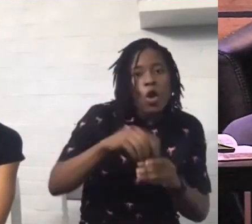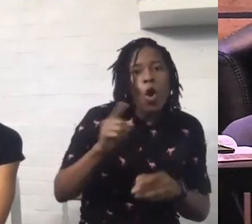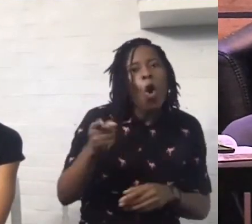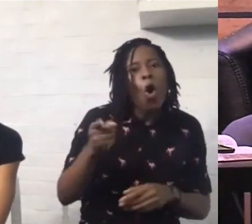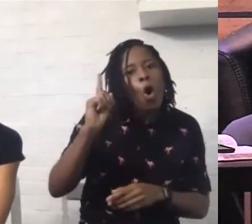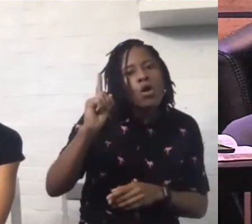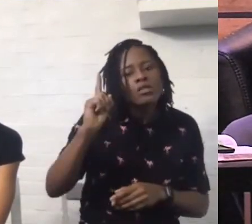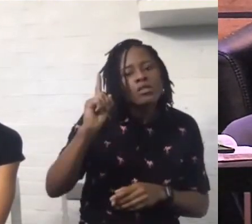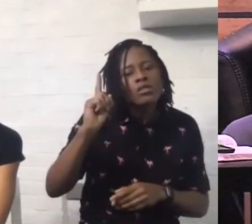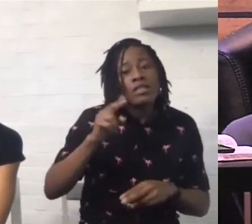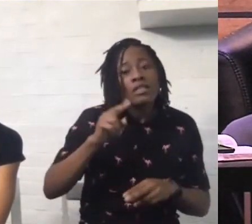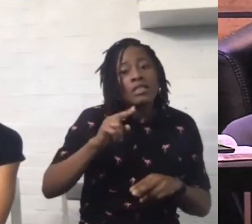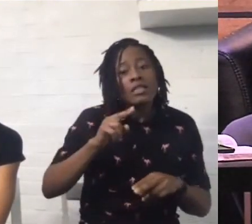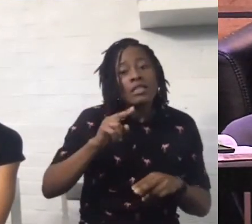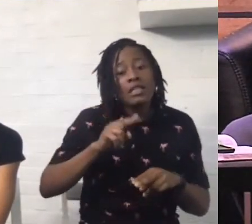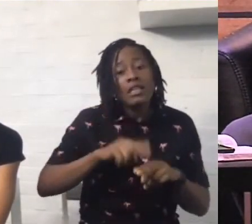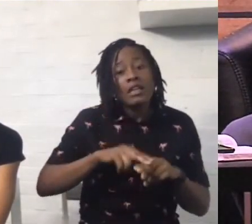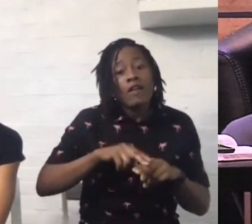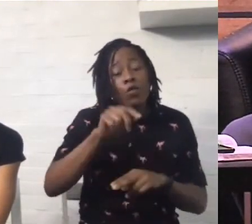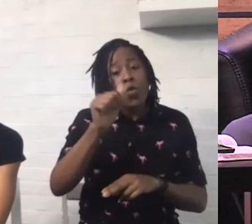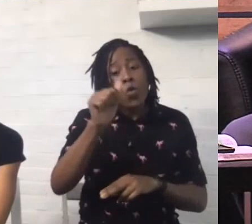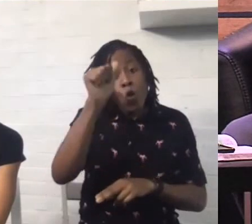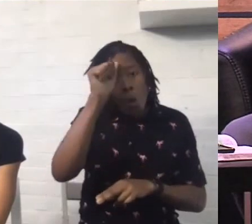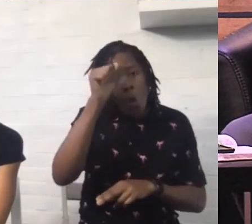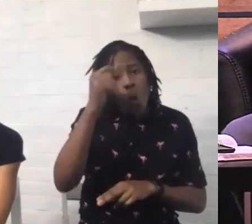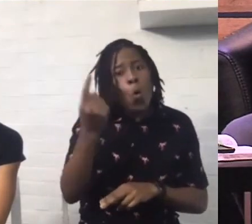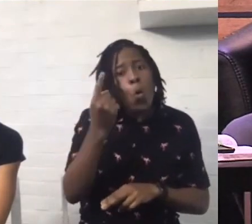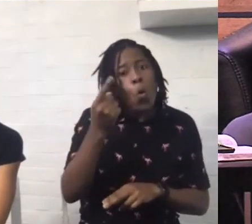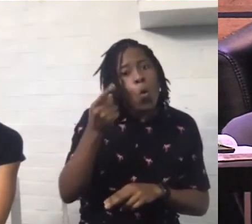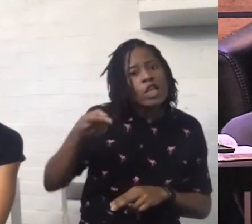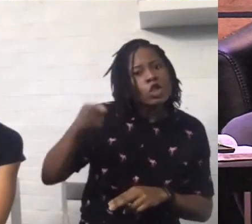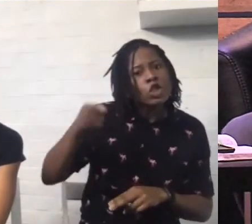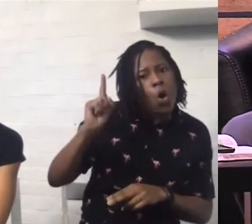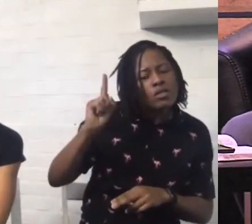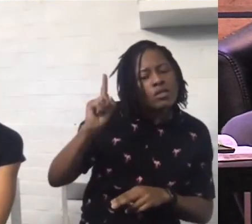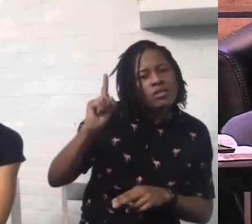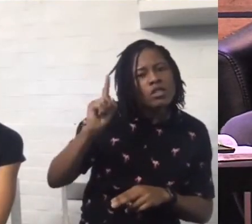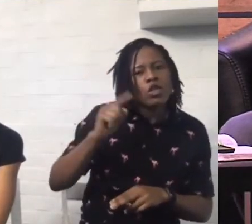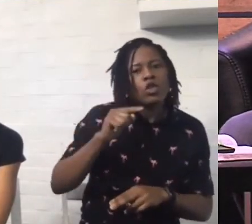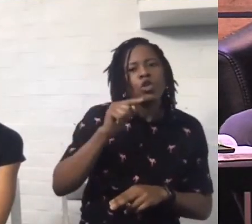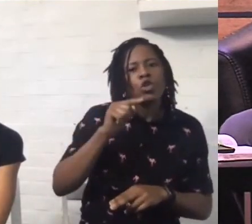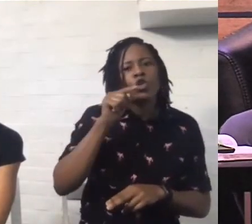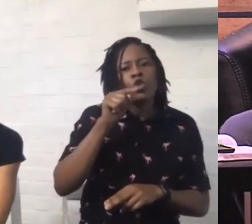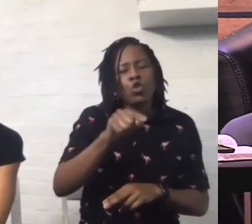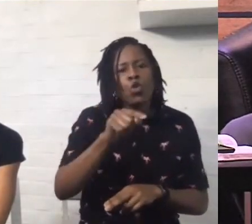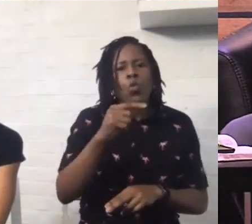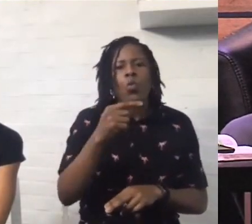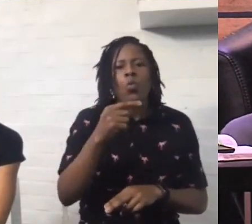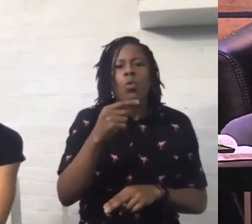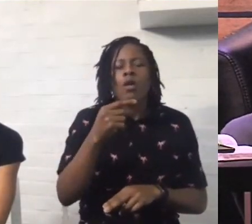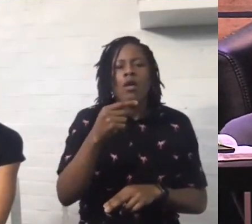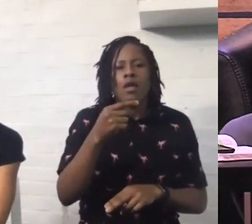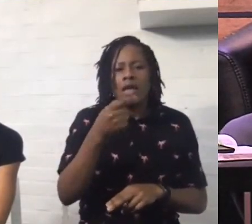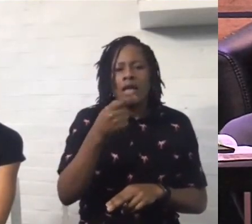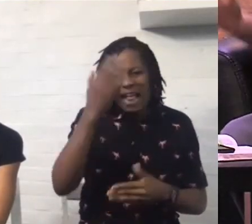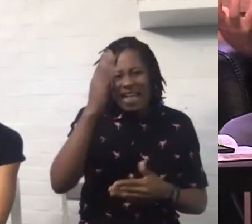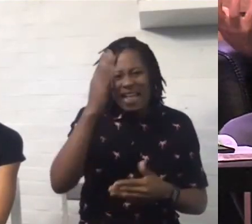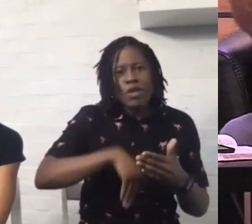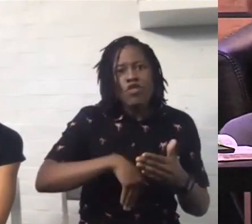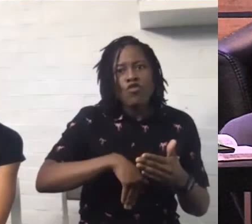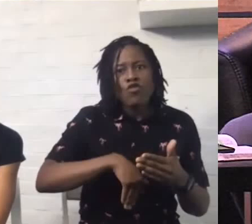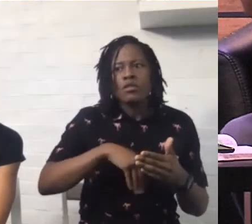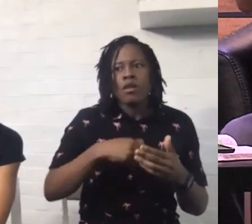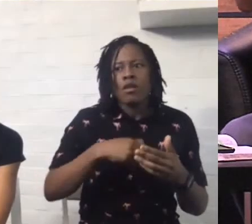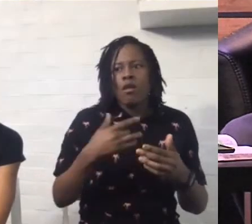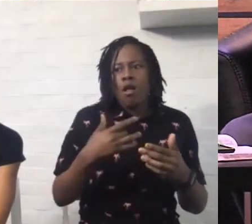restoration of what sin robbed you of. Sin